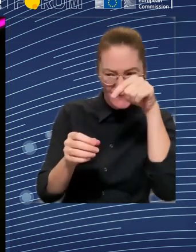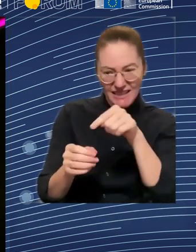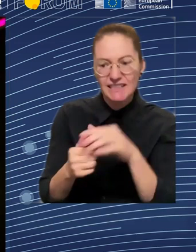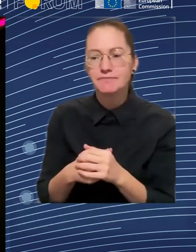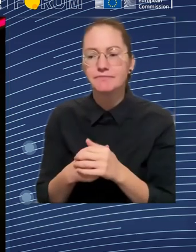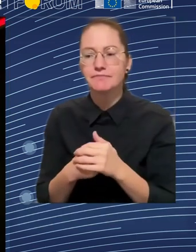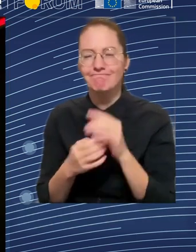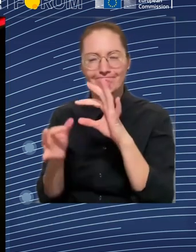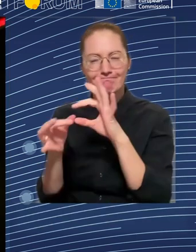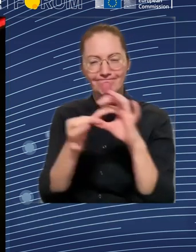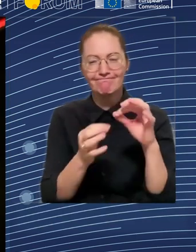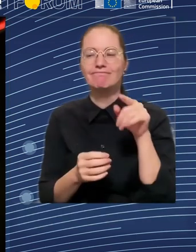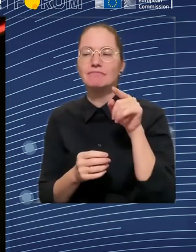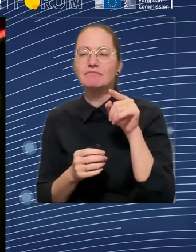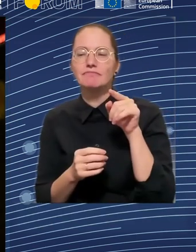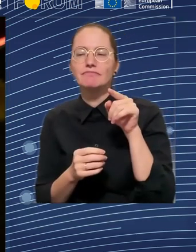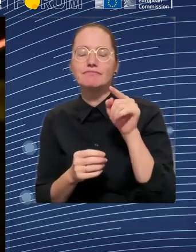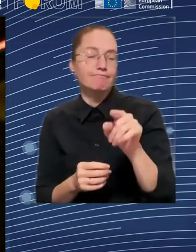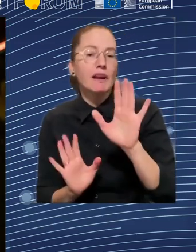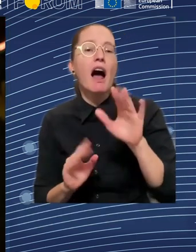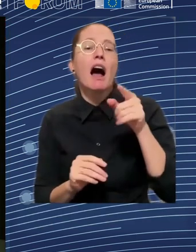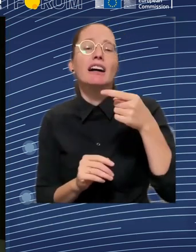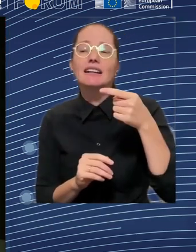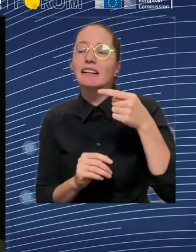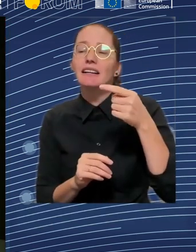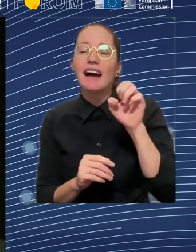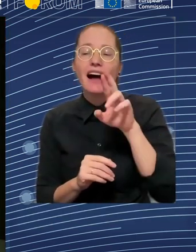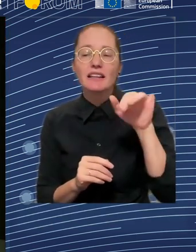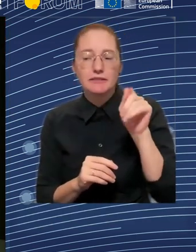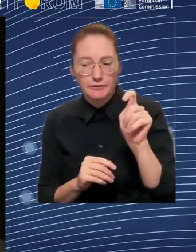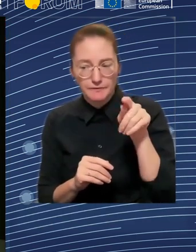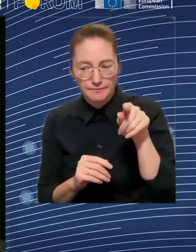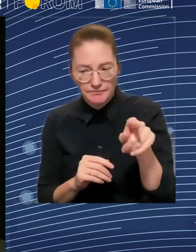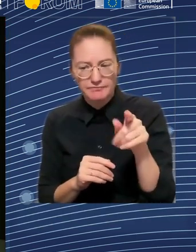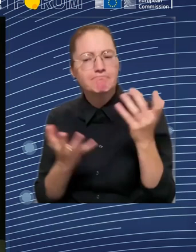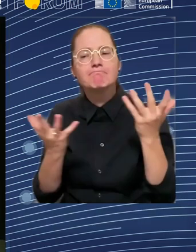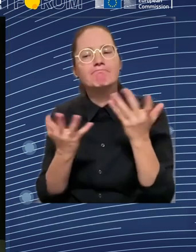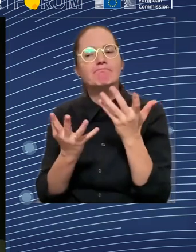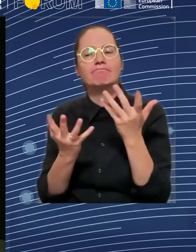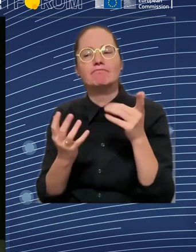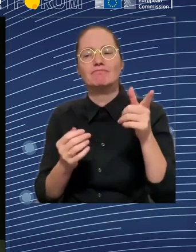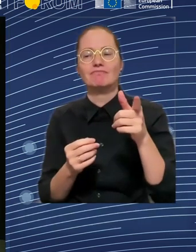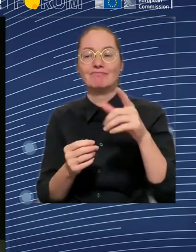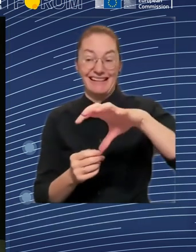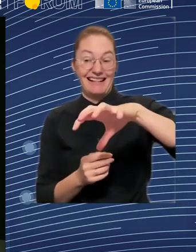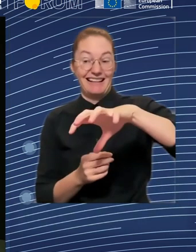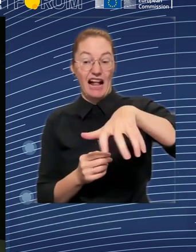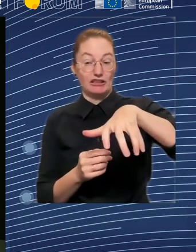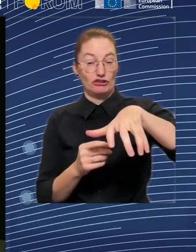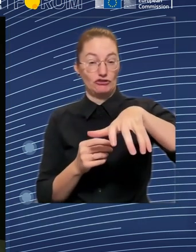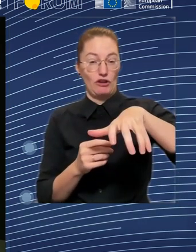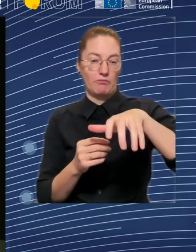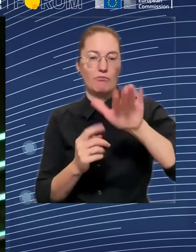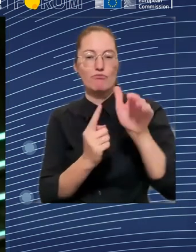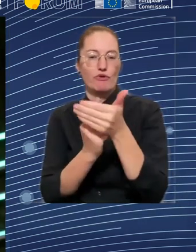trends we see happen beyond our borders. Yes, indeed, and I think the recent history with all the shocks we have been